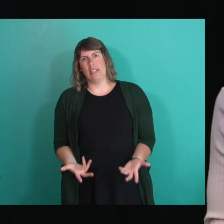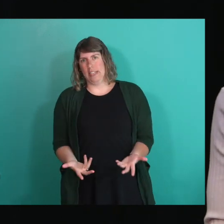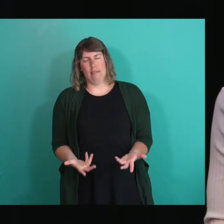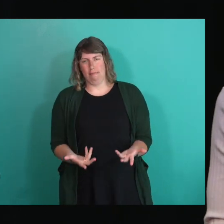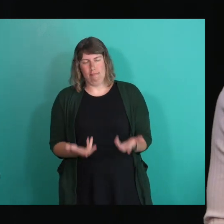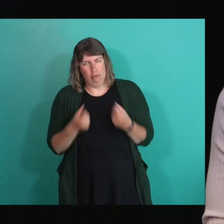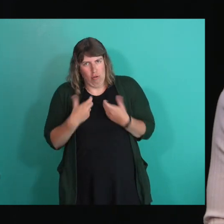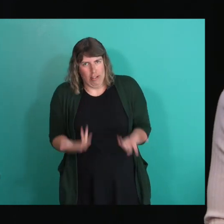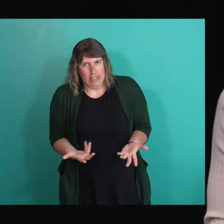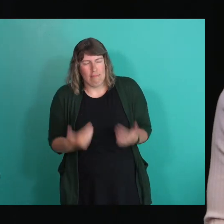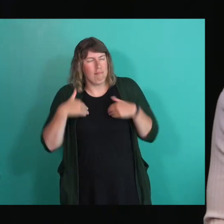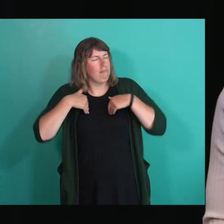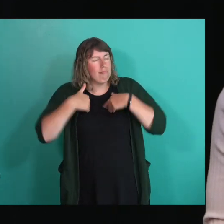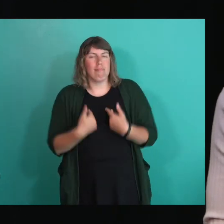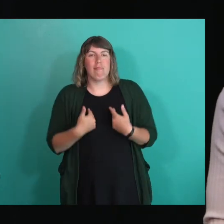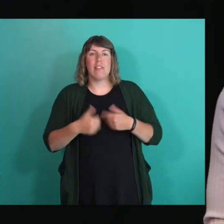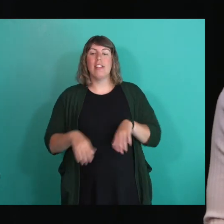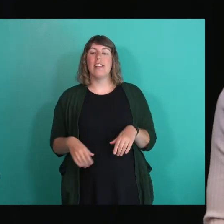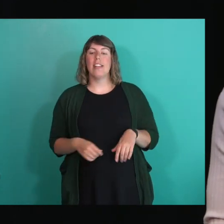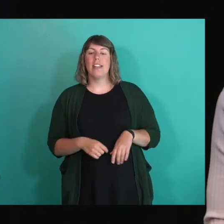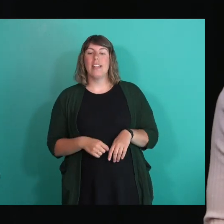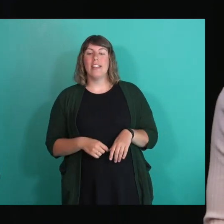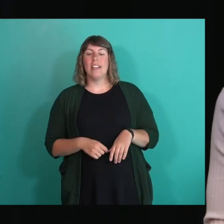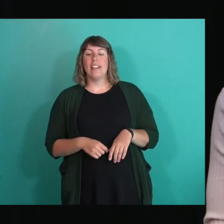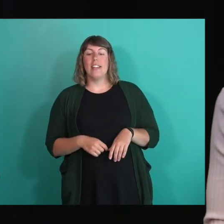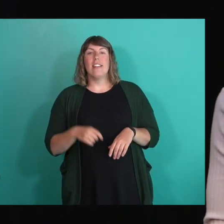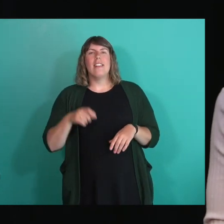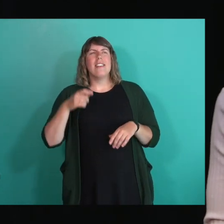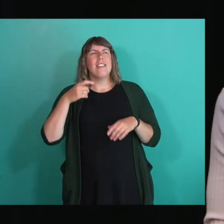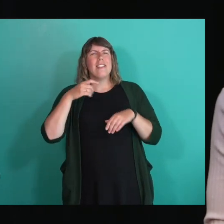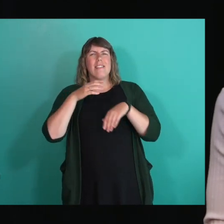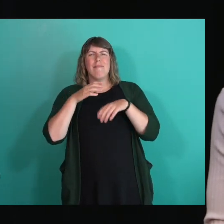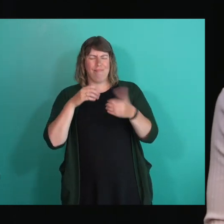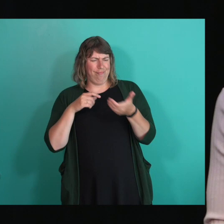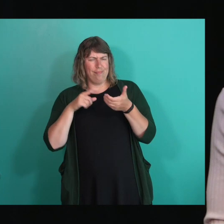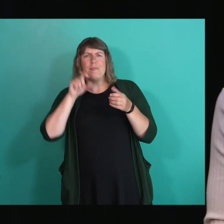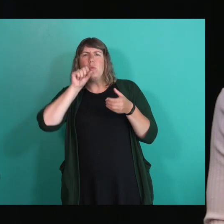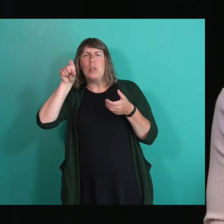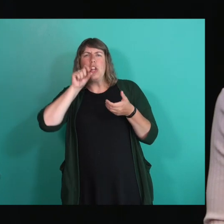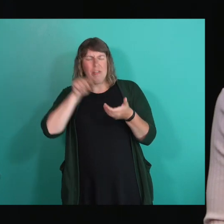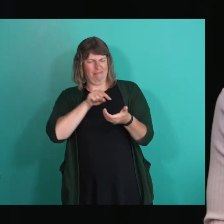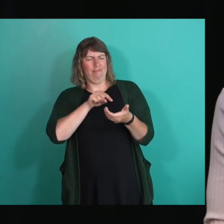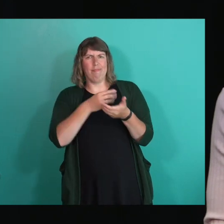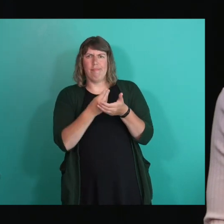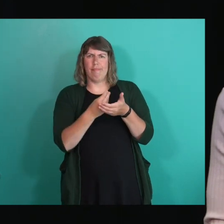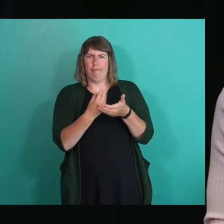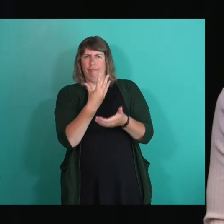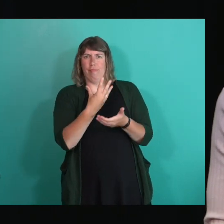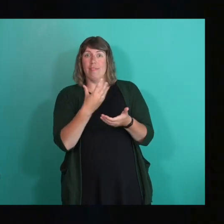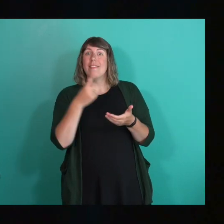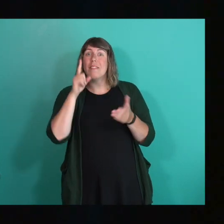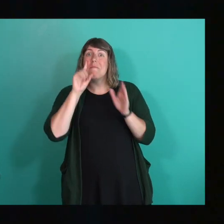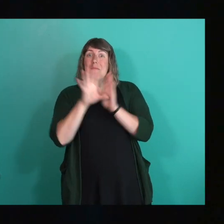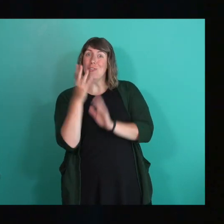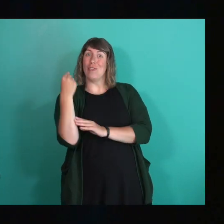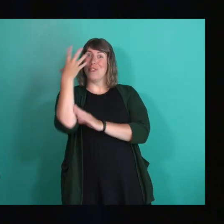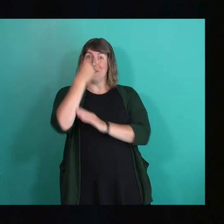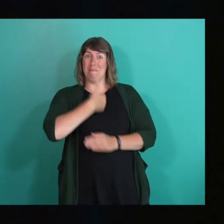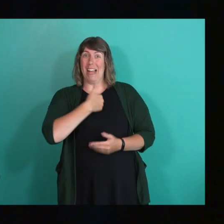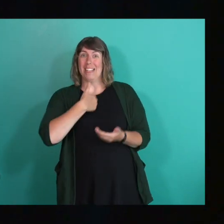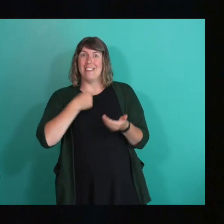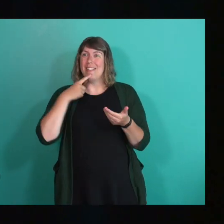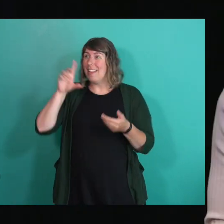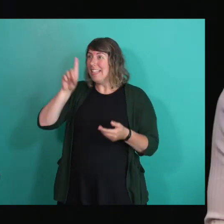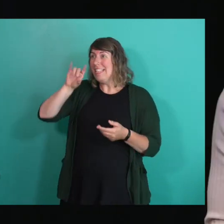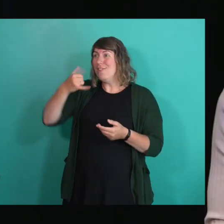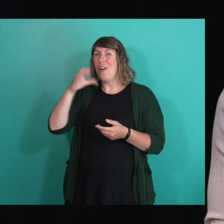so tired. But then a Twitter notification came up, and it was a picture of me on the float. And it said, look at